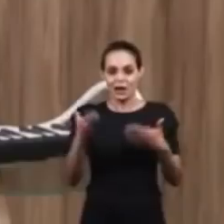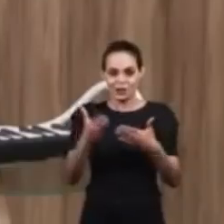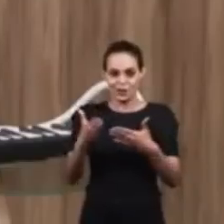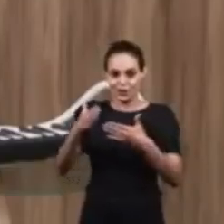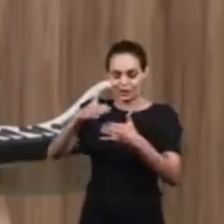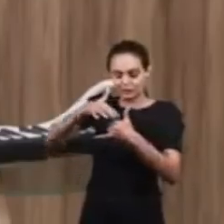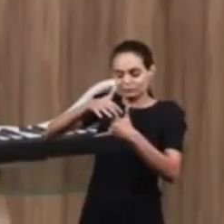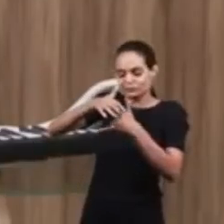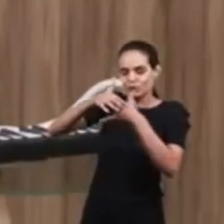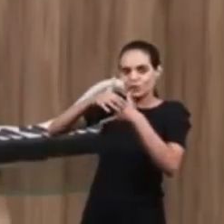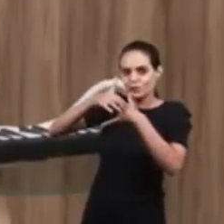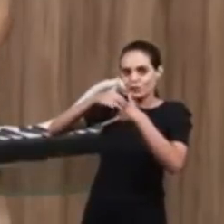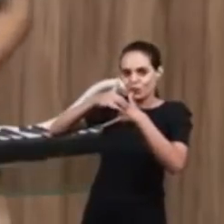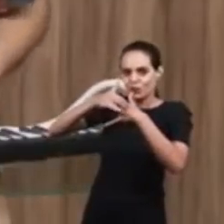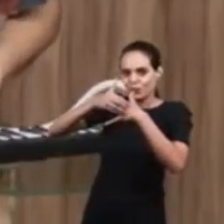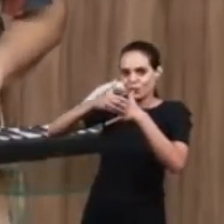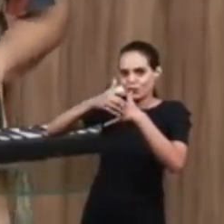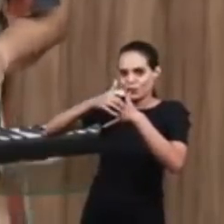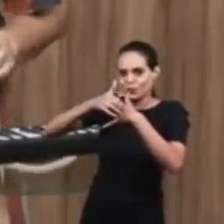without sound.